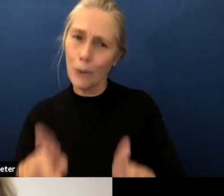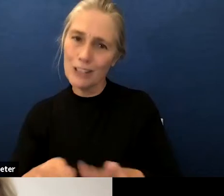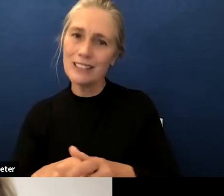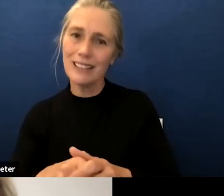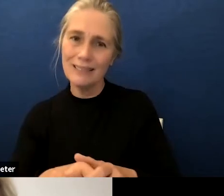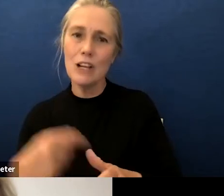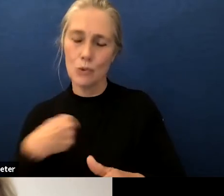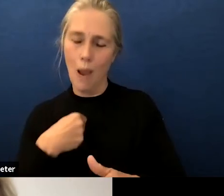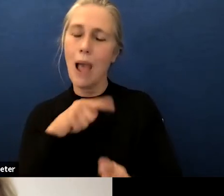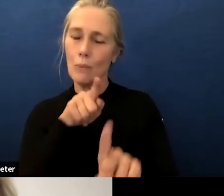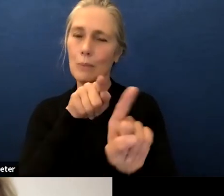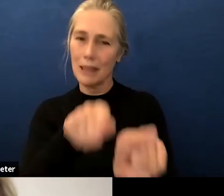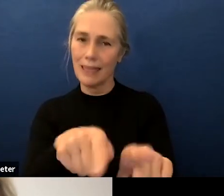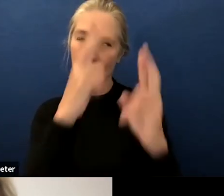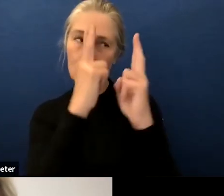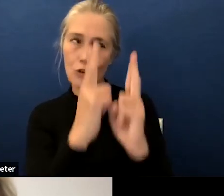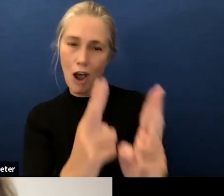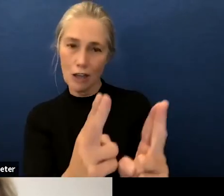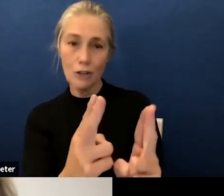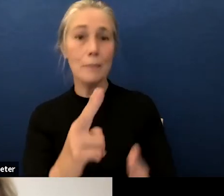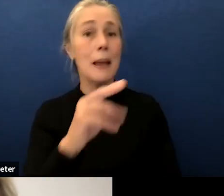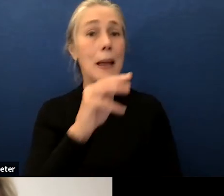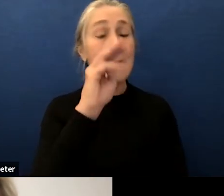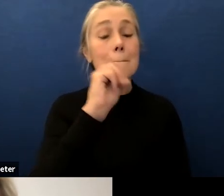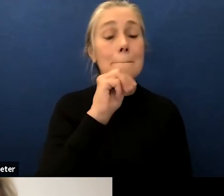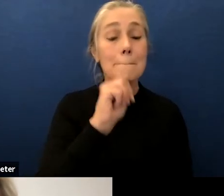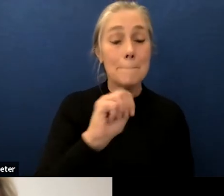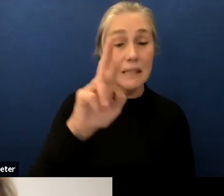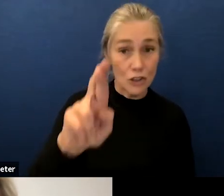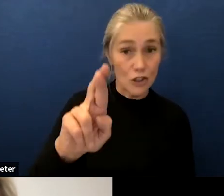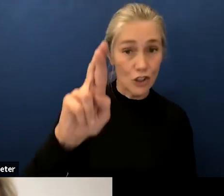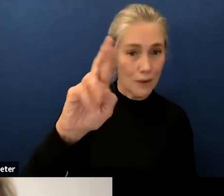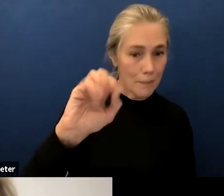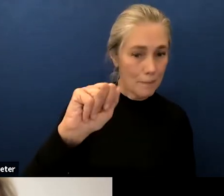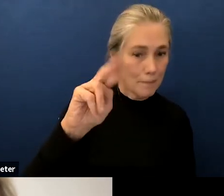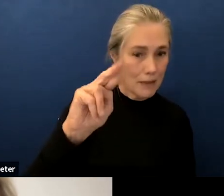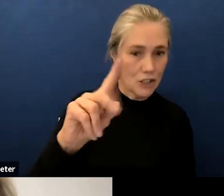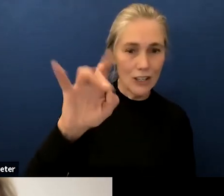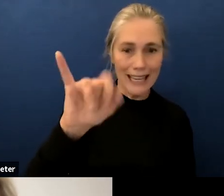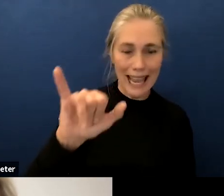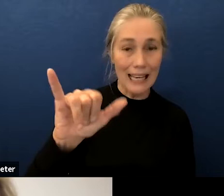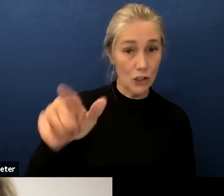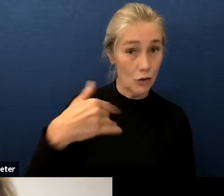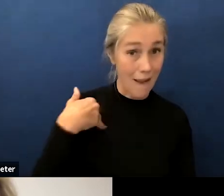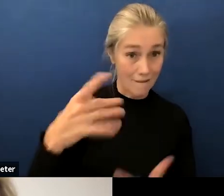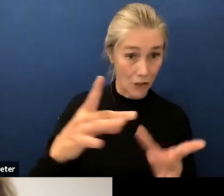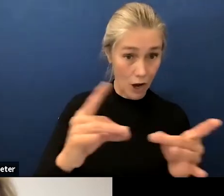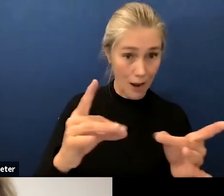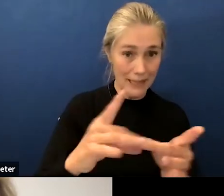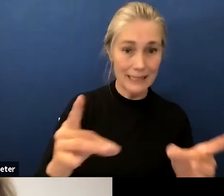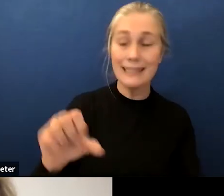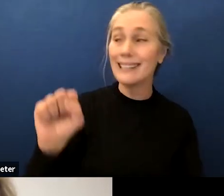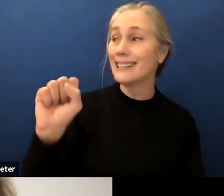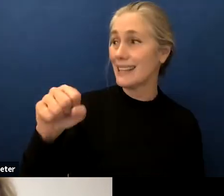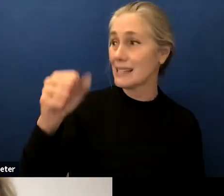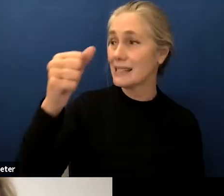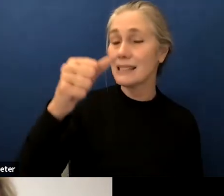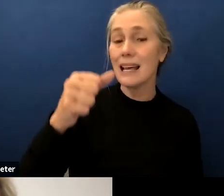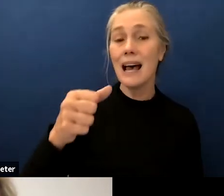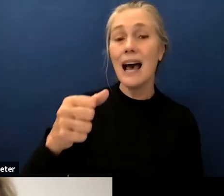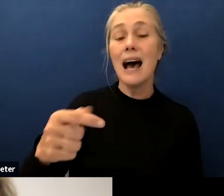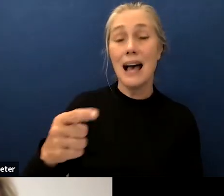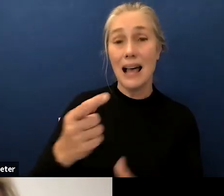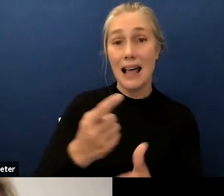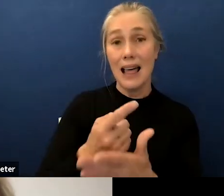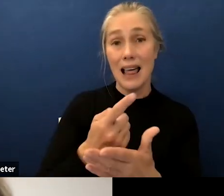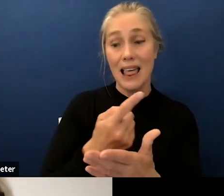have comments tonight yes so first as you all know last meeting i announced that i was running for